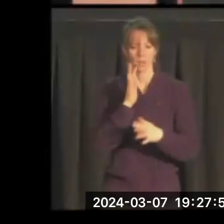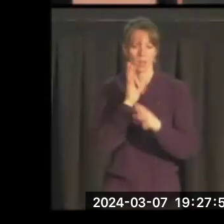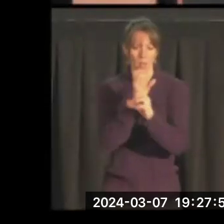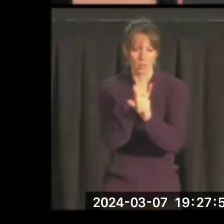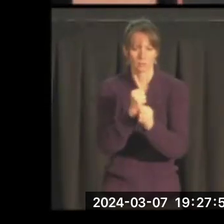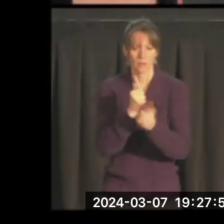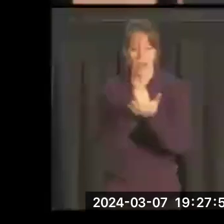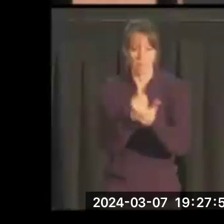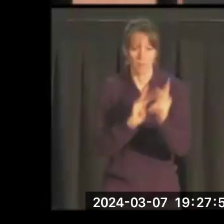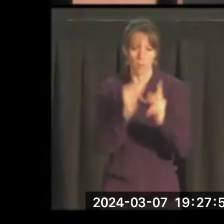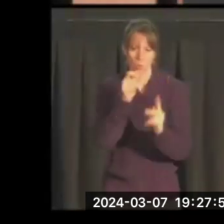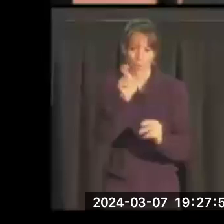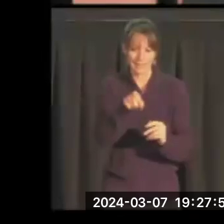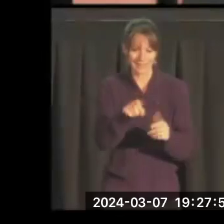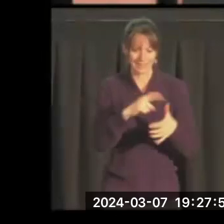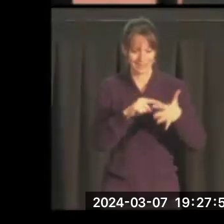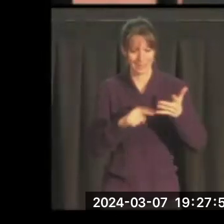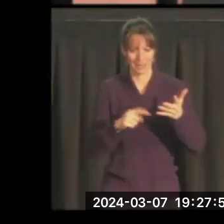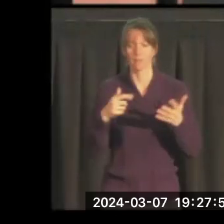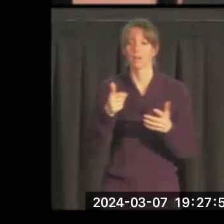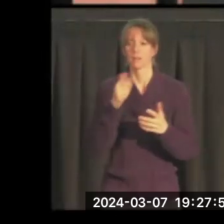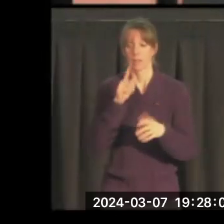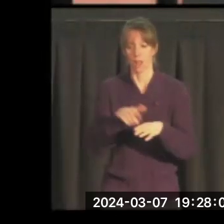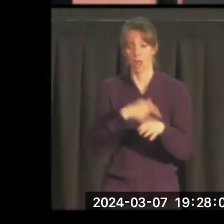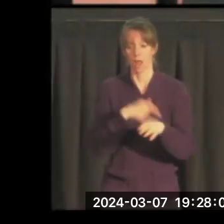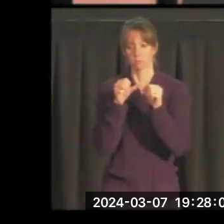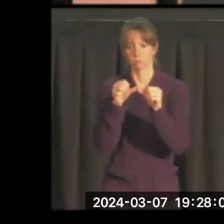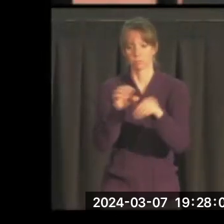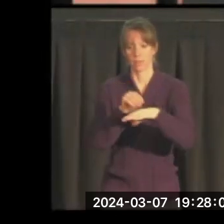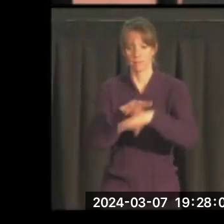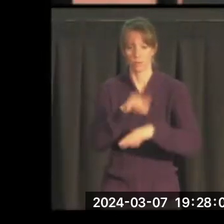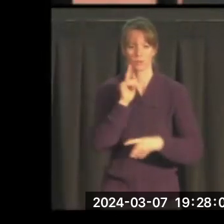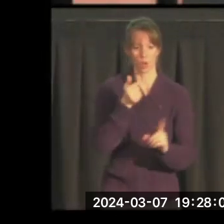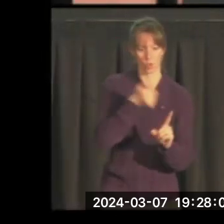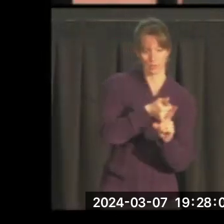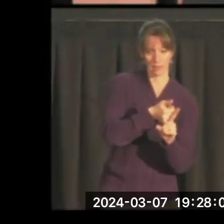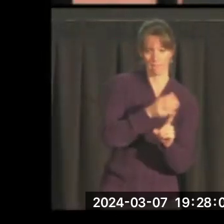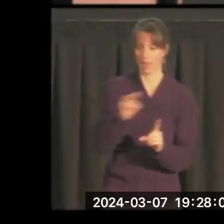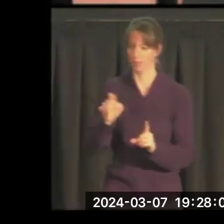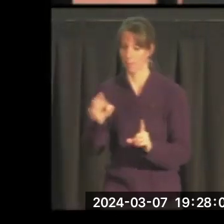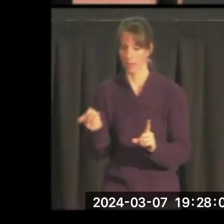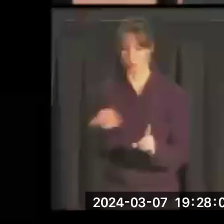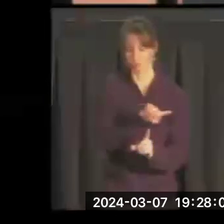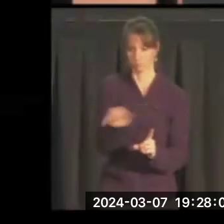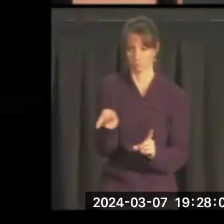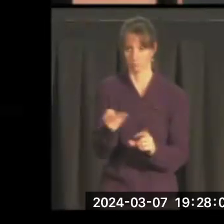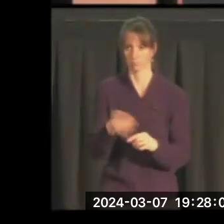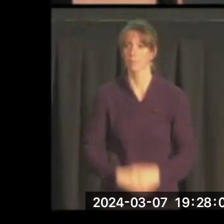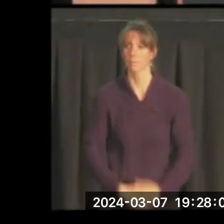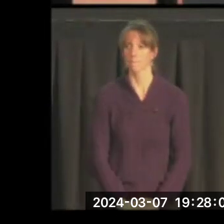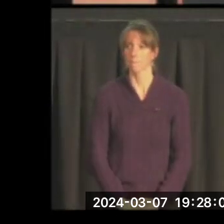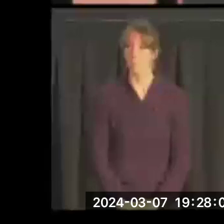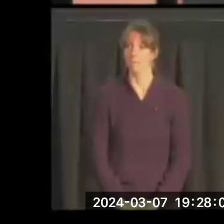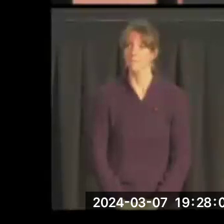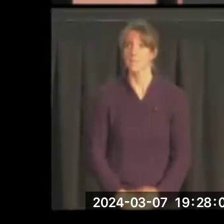This is going to have a long-lasting influence on her and on Mike. And it's